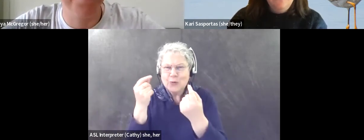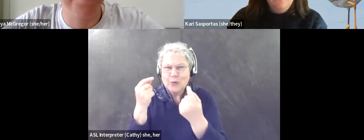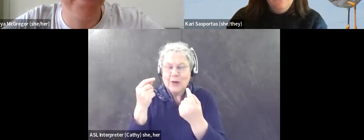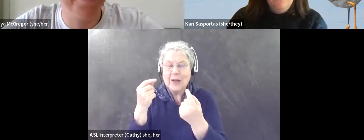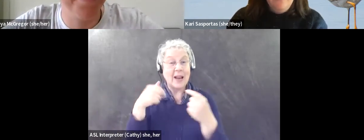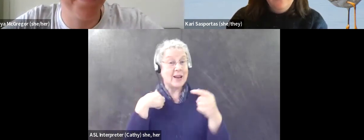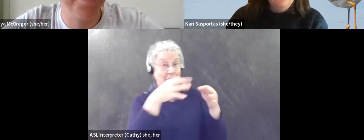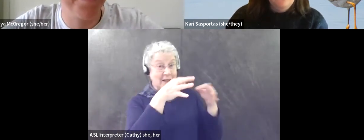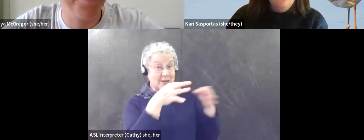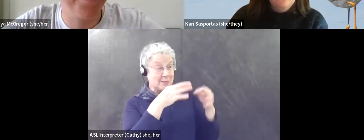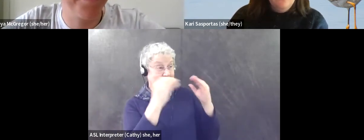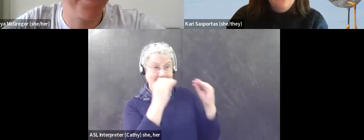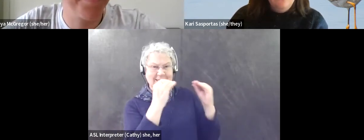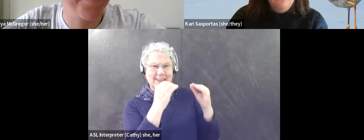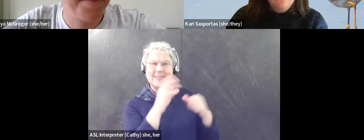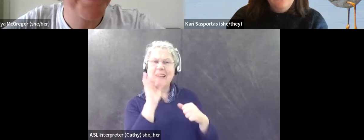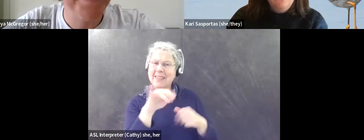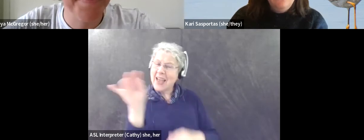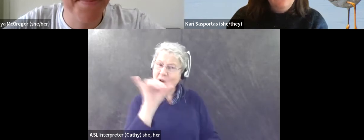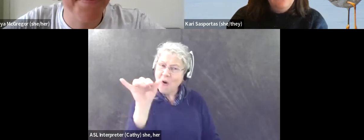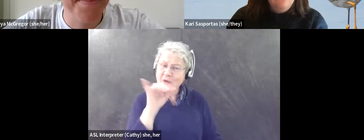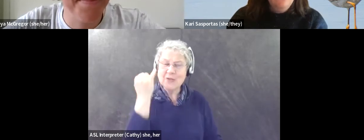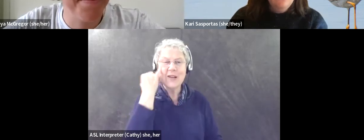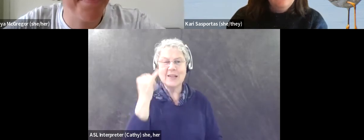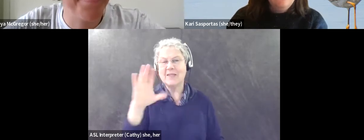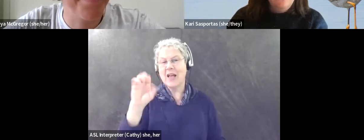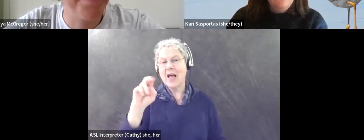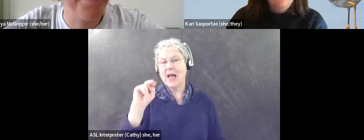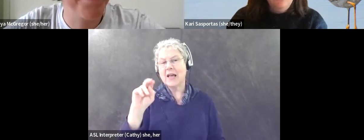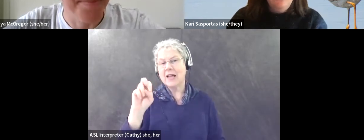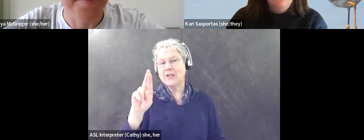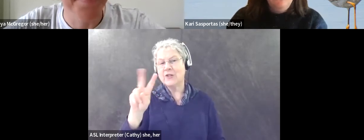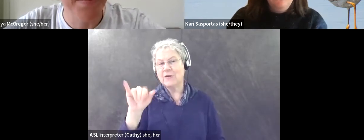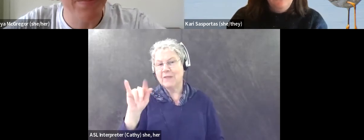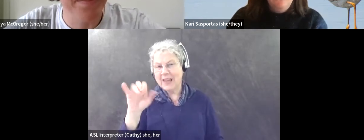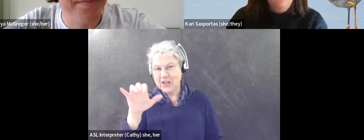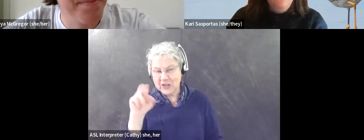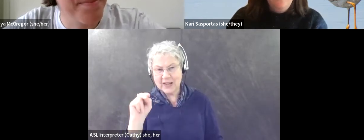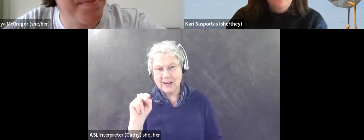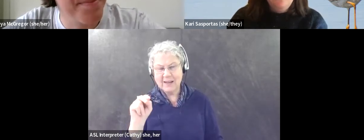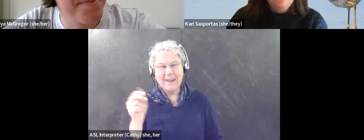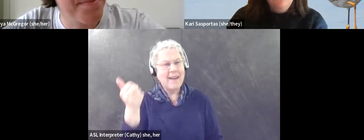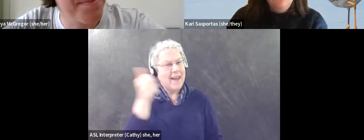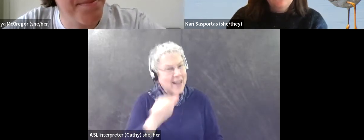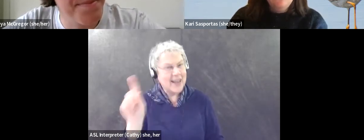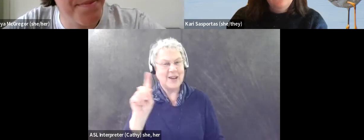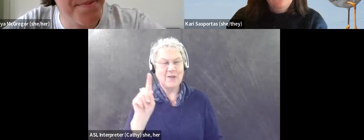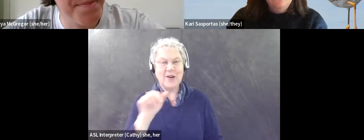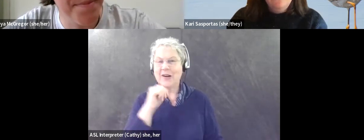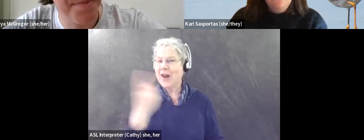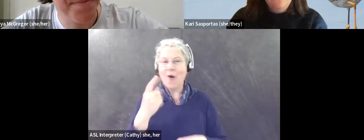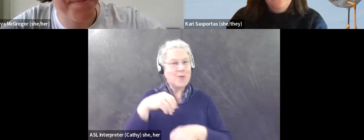that is also conservation. So I think we can do it anywhere. doesn't have to be, um, always in nature.